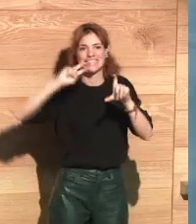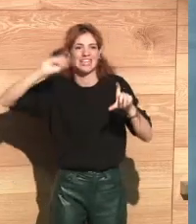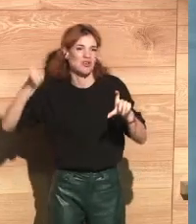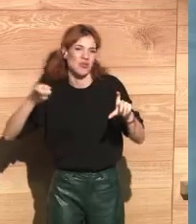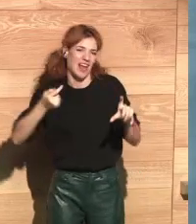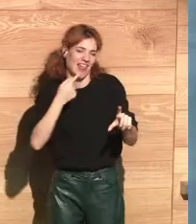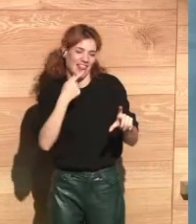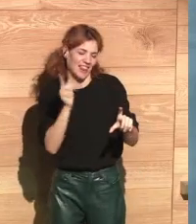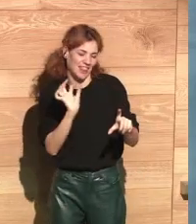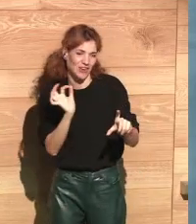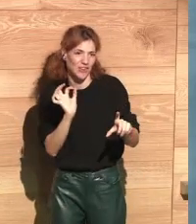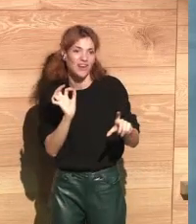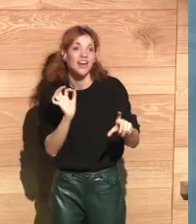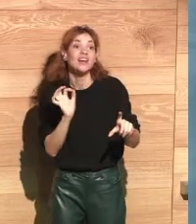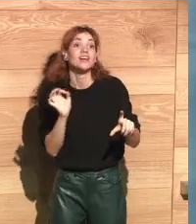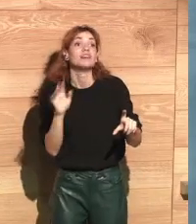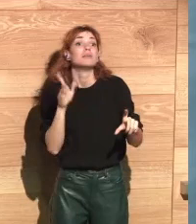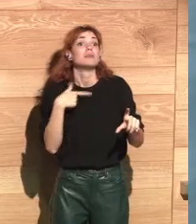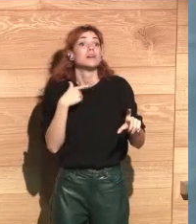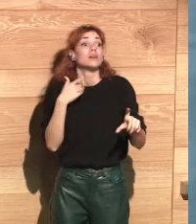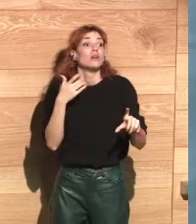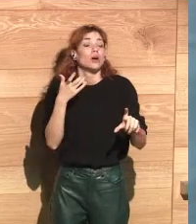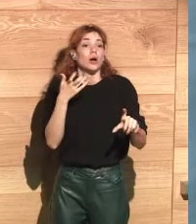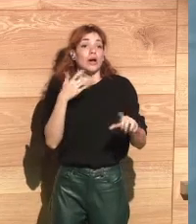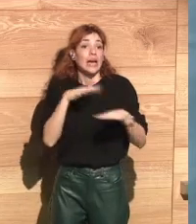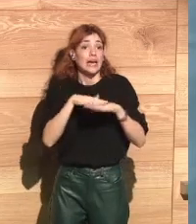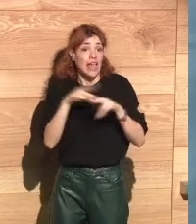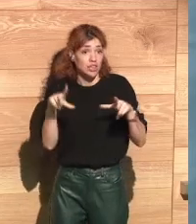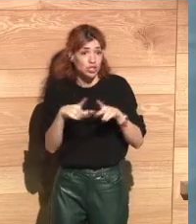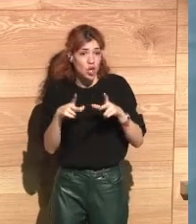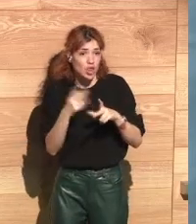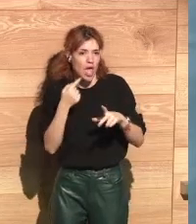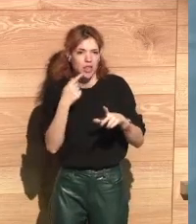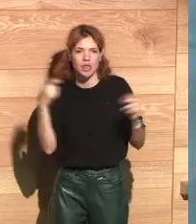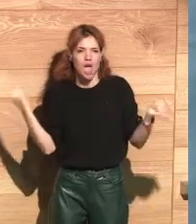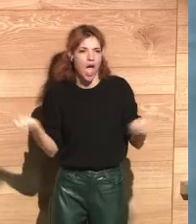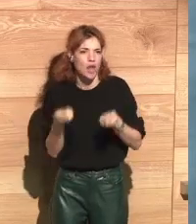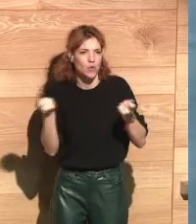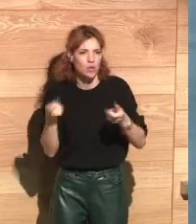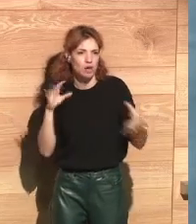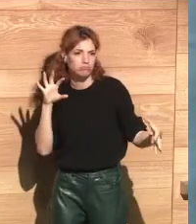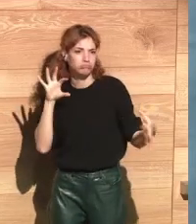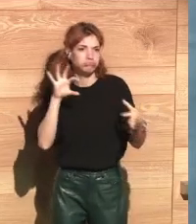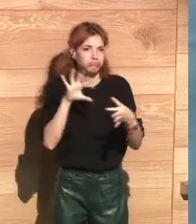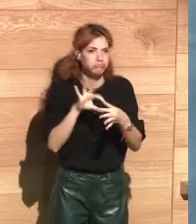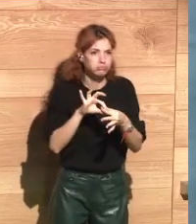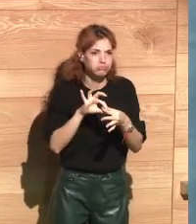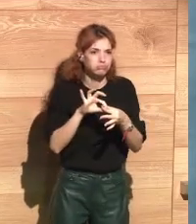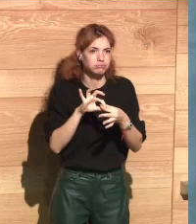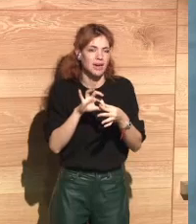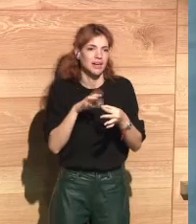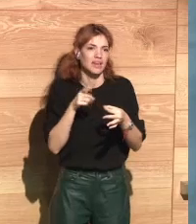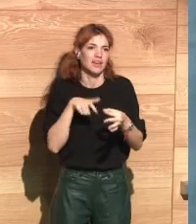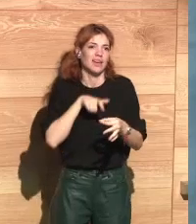not limit myself at all. I will not mention many companies, but one of them keeps offering me ads related